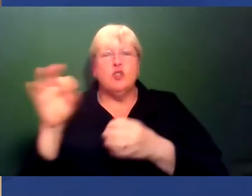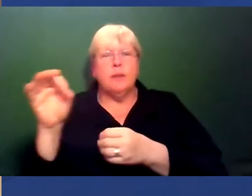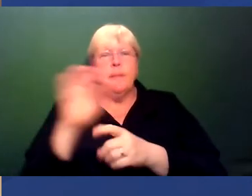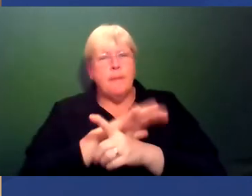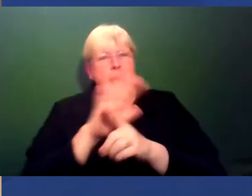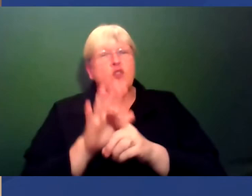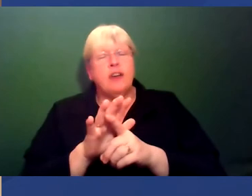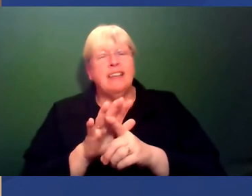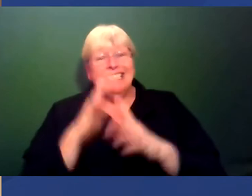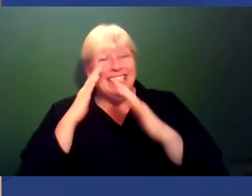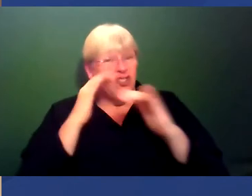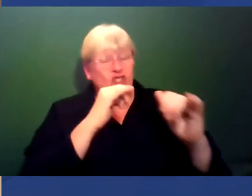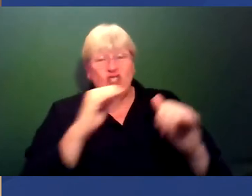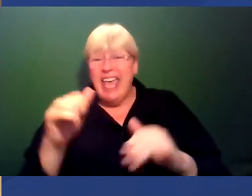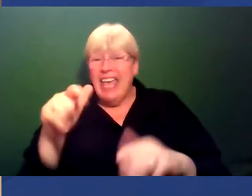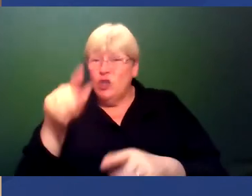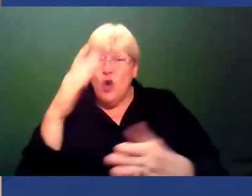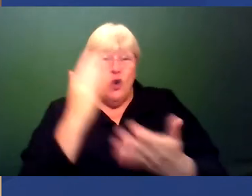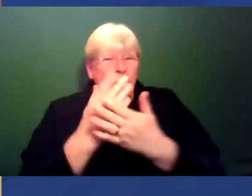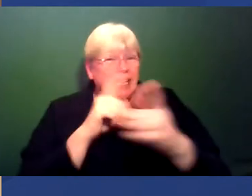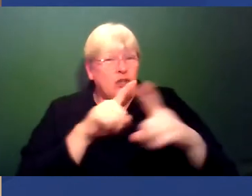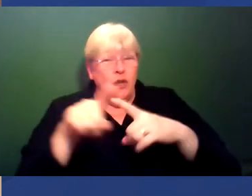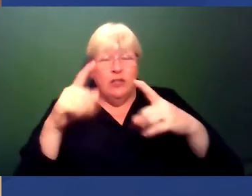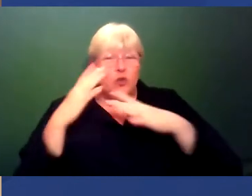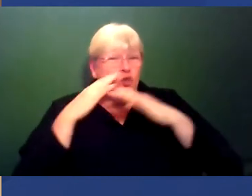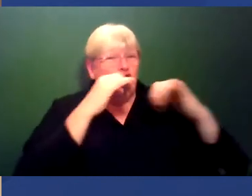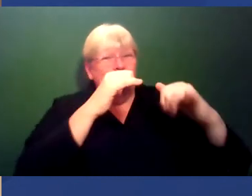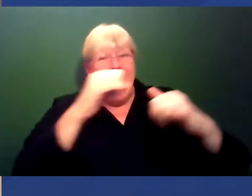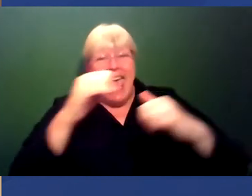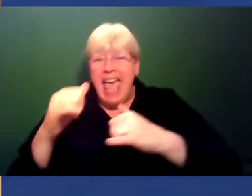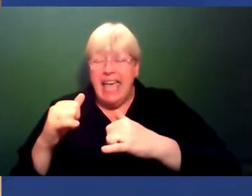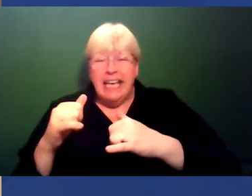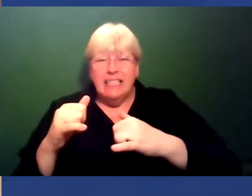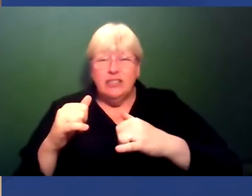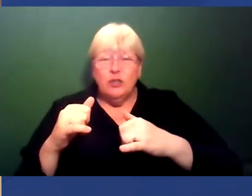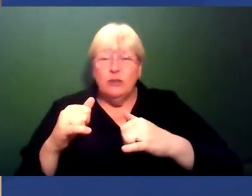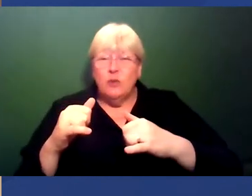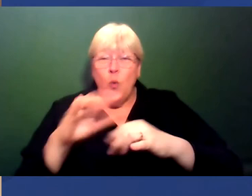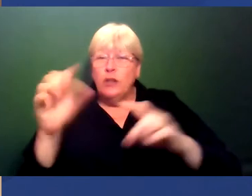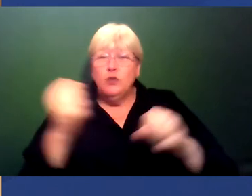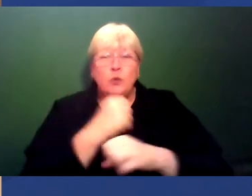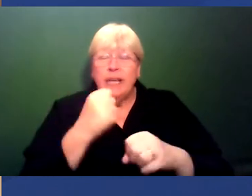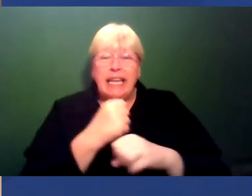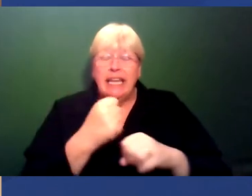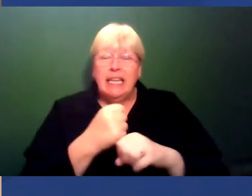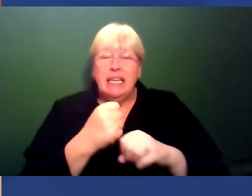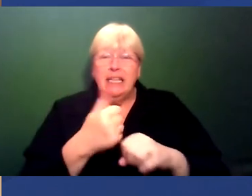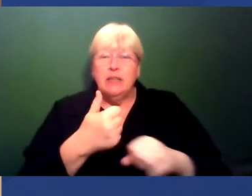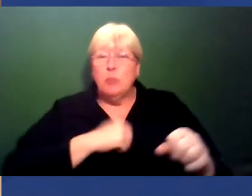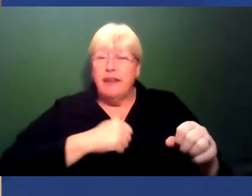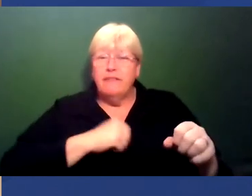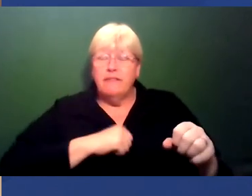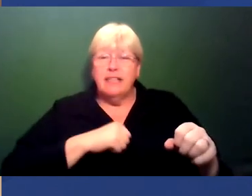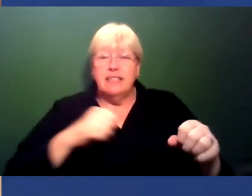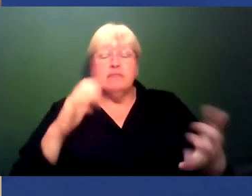at every step that you are really, really trying to check your unconscious biases and I think even that willingness